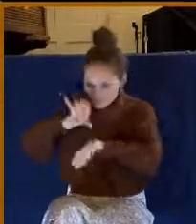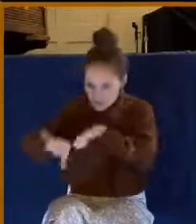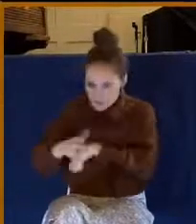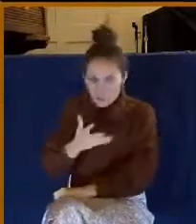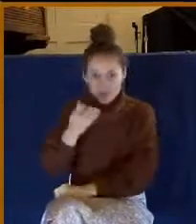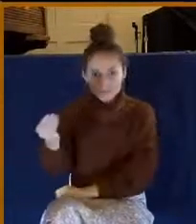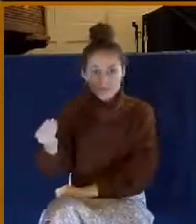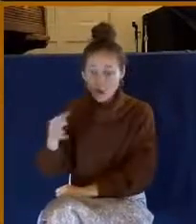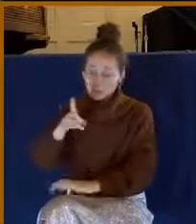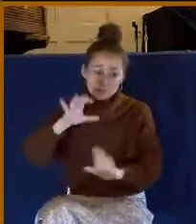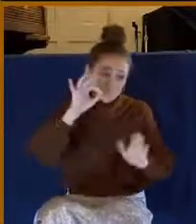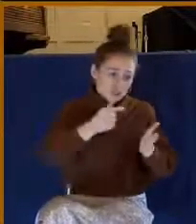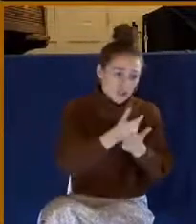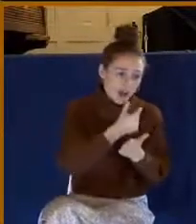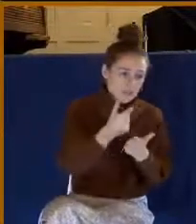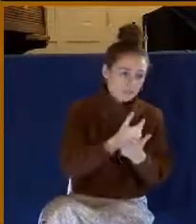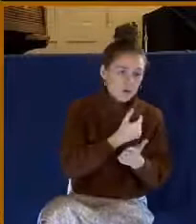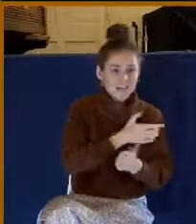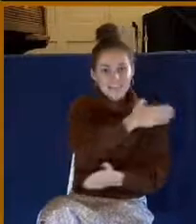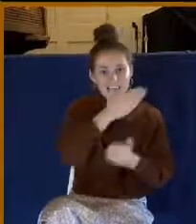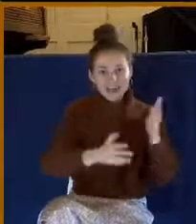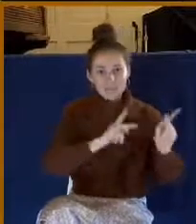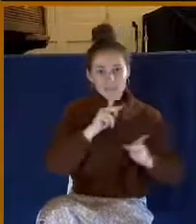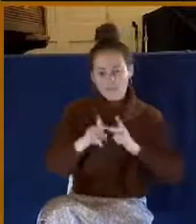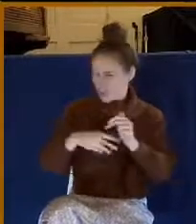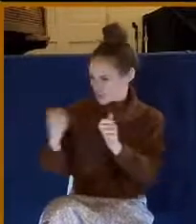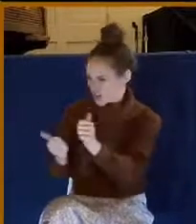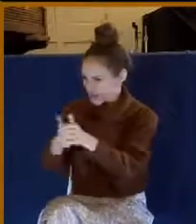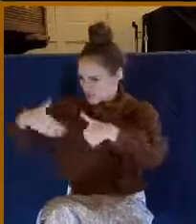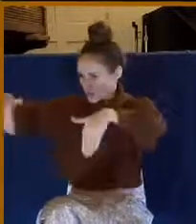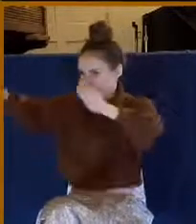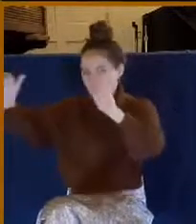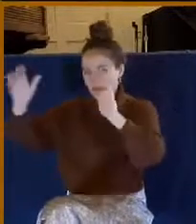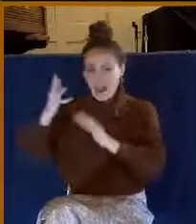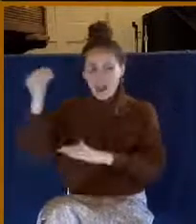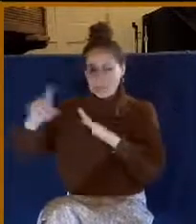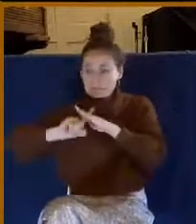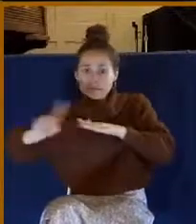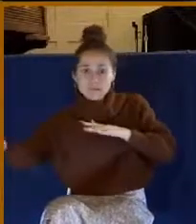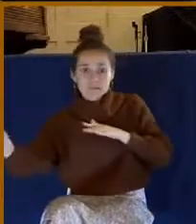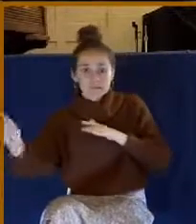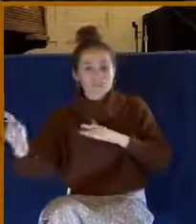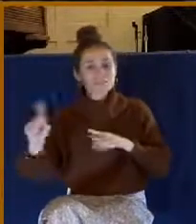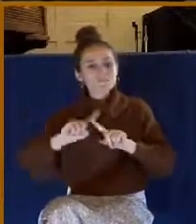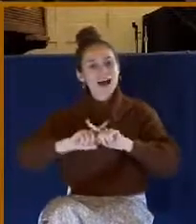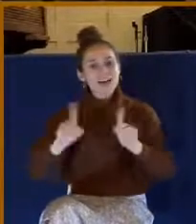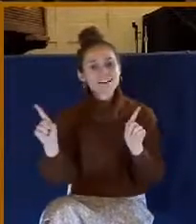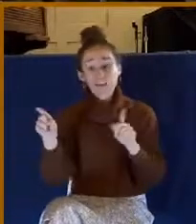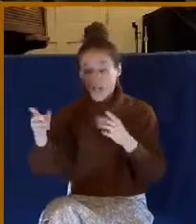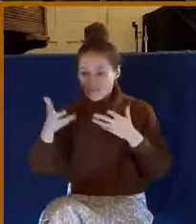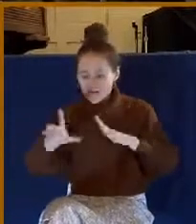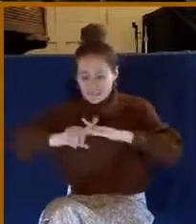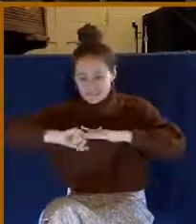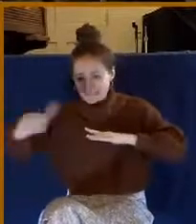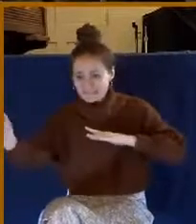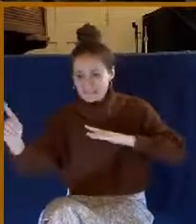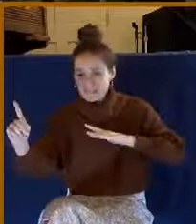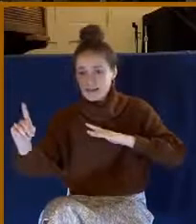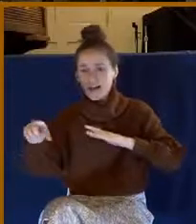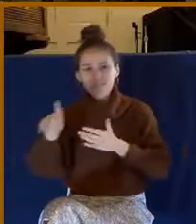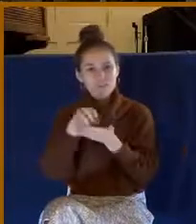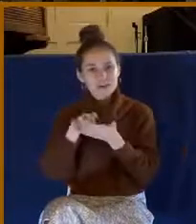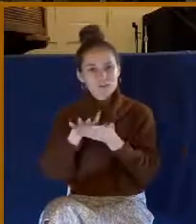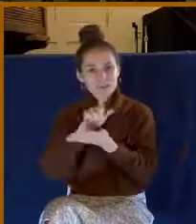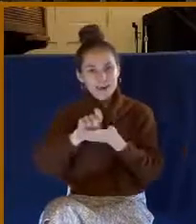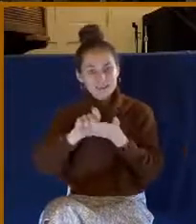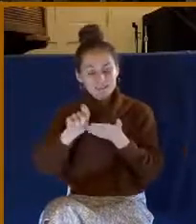out. But he writes a letter back to these believers and says, and everything give thanks. And everything give thanks. In